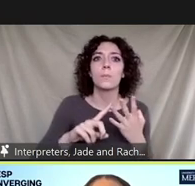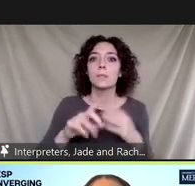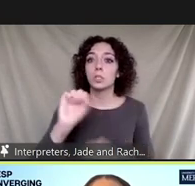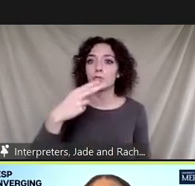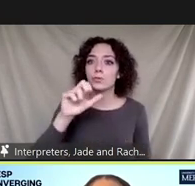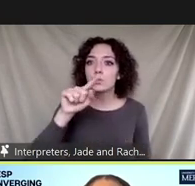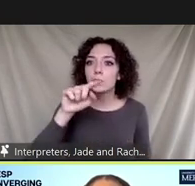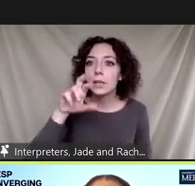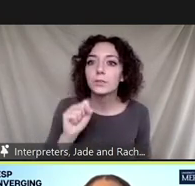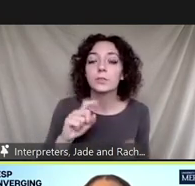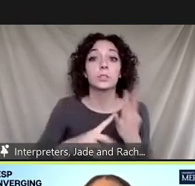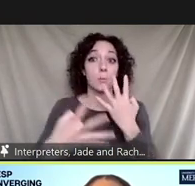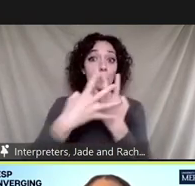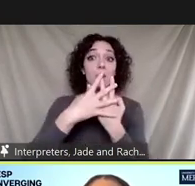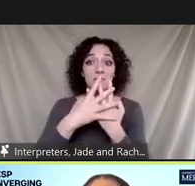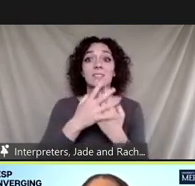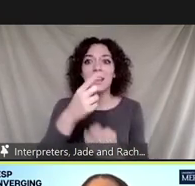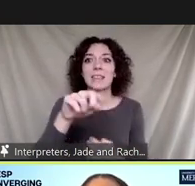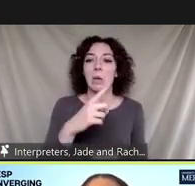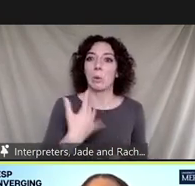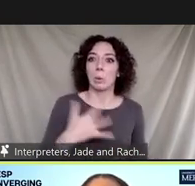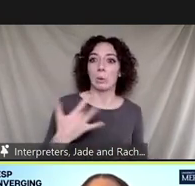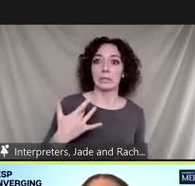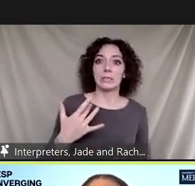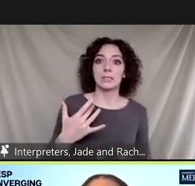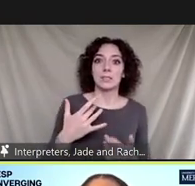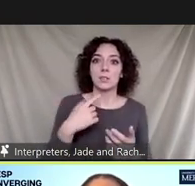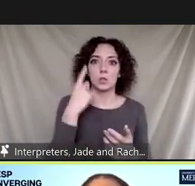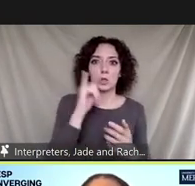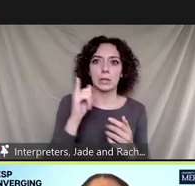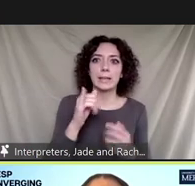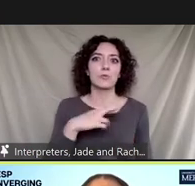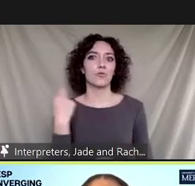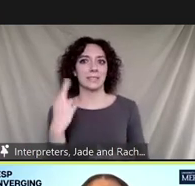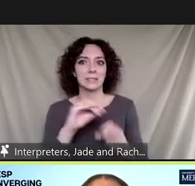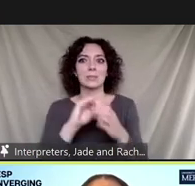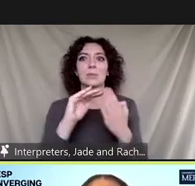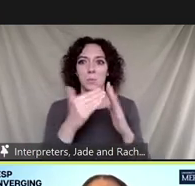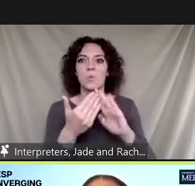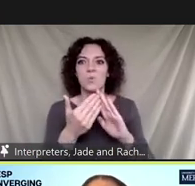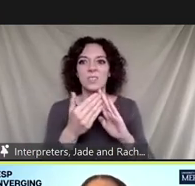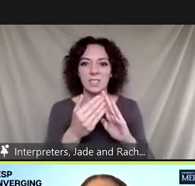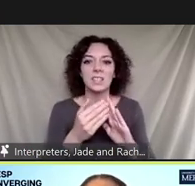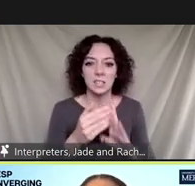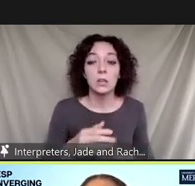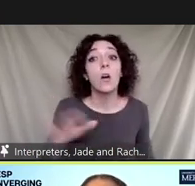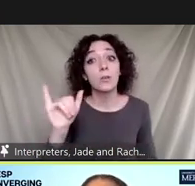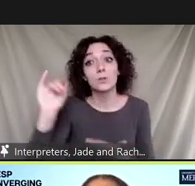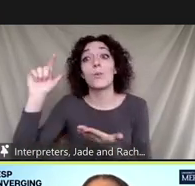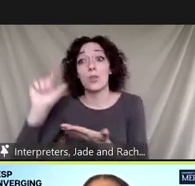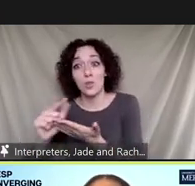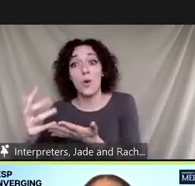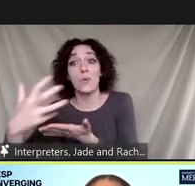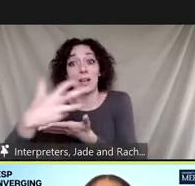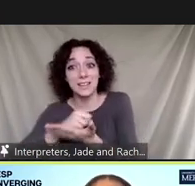vulnerable communities that could benefit from this are rural communities in low to mid-income countries with septic tanks and